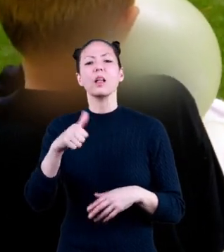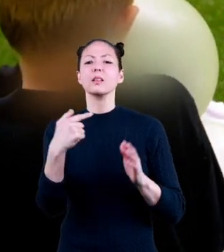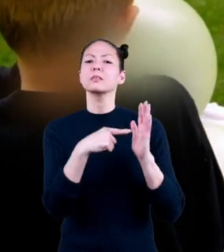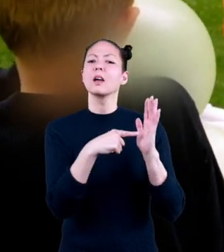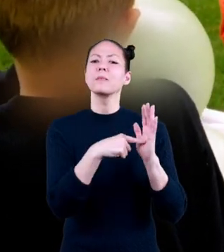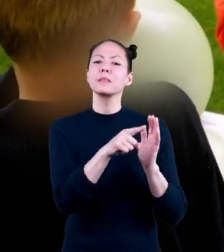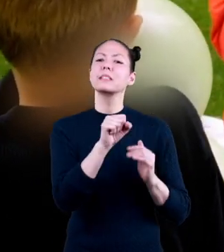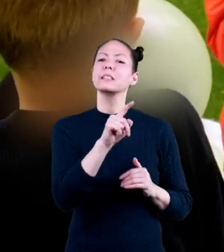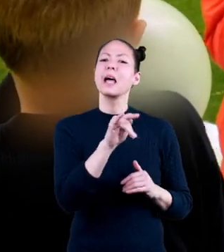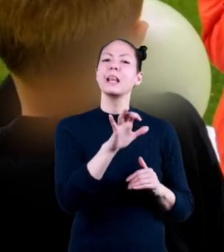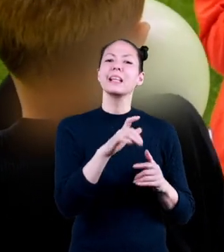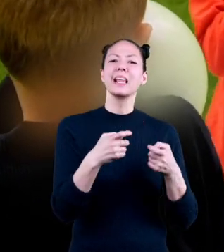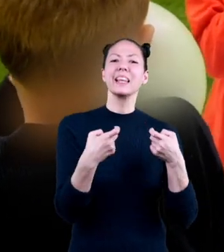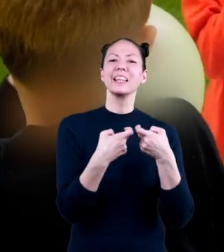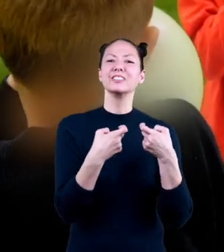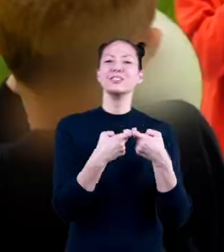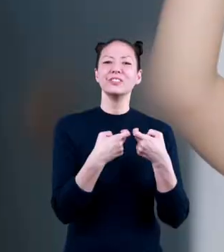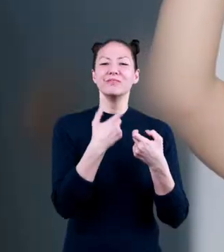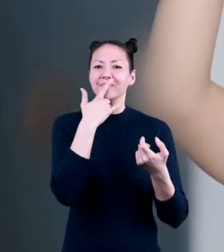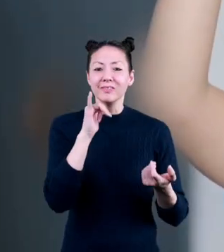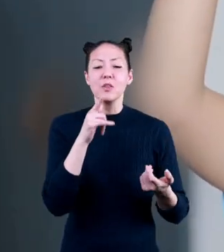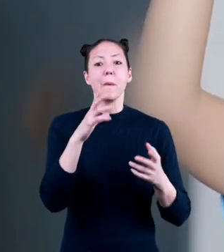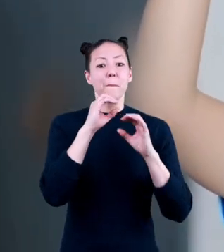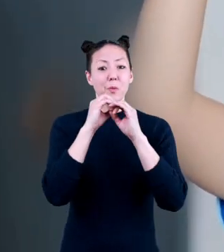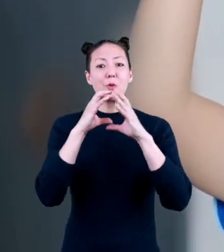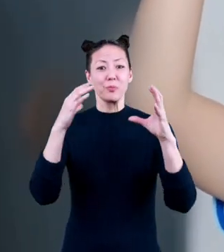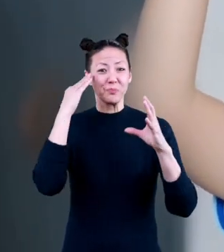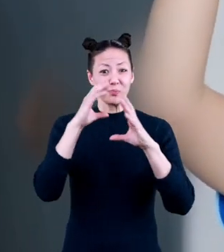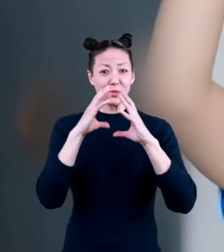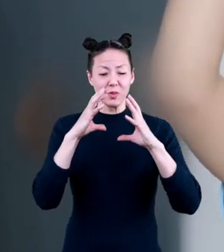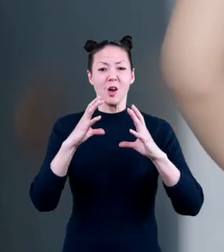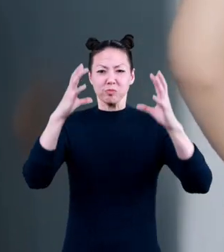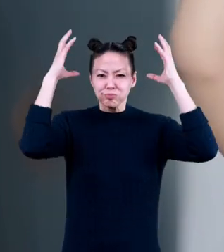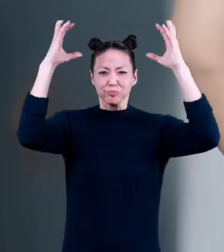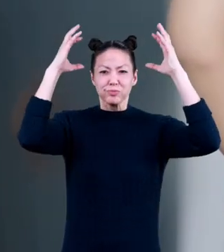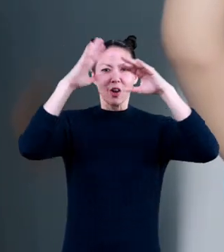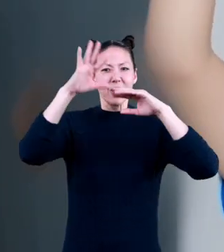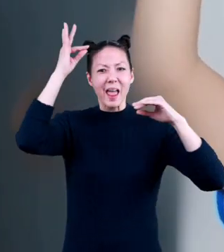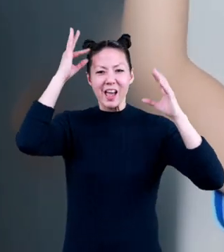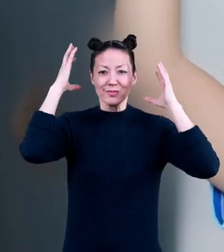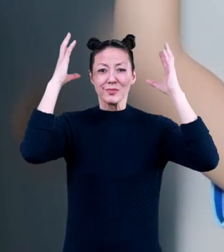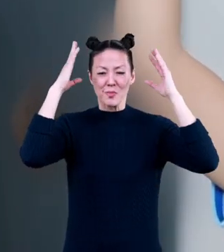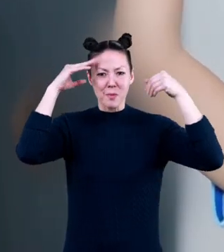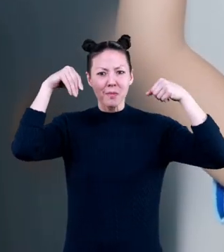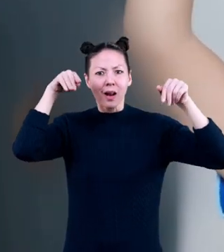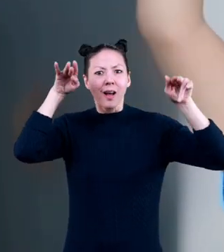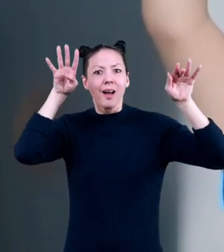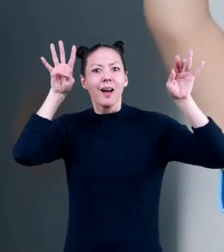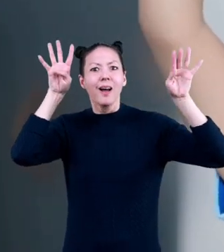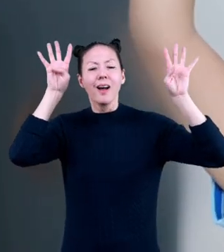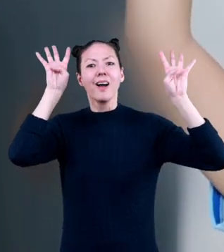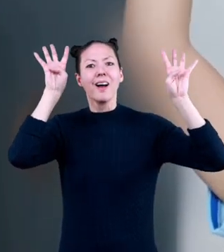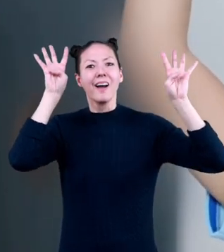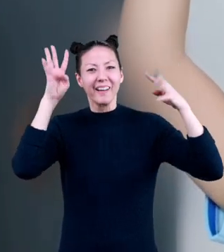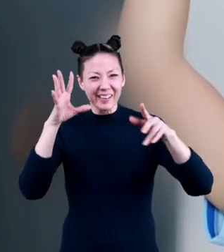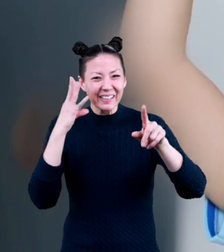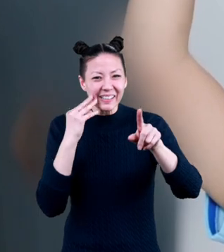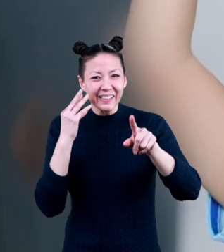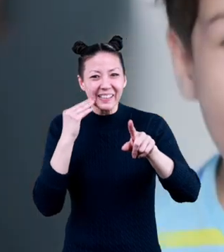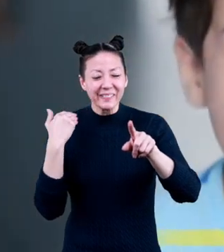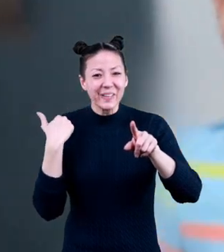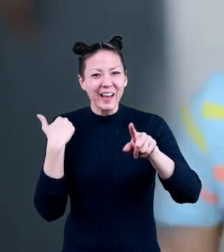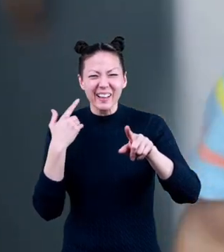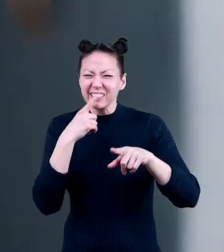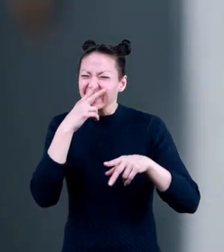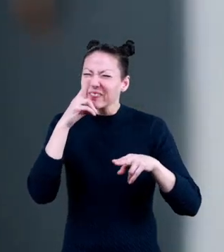of static electricity is when a balloon is rubbed on your hair. You might have tried this trick before. It's